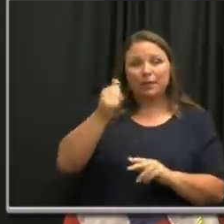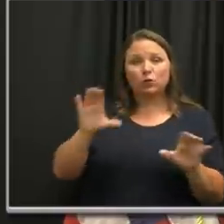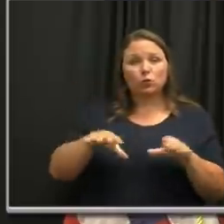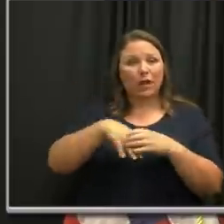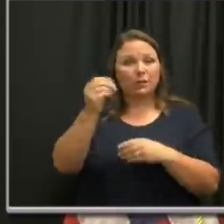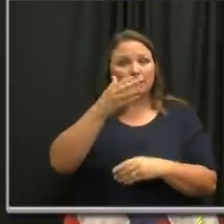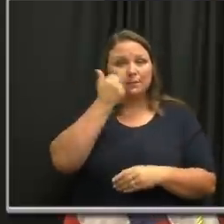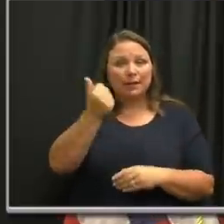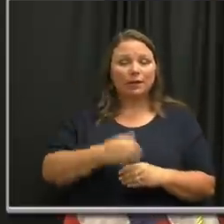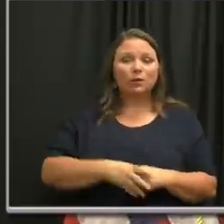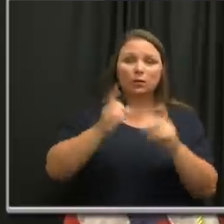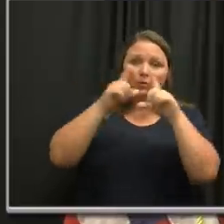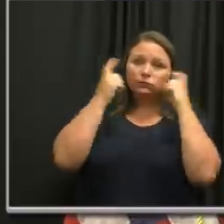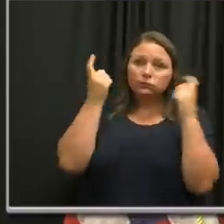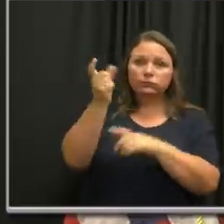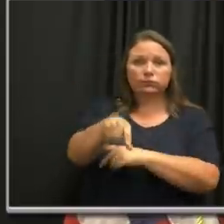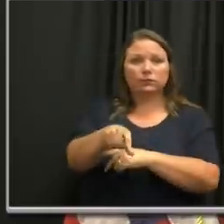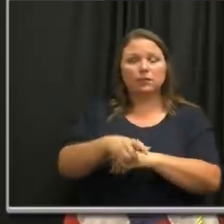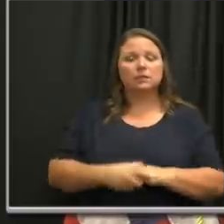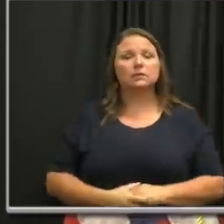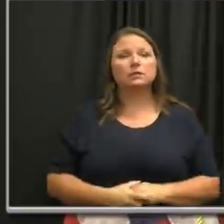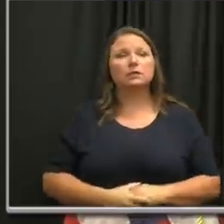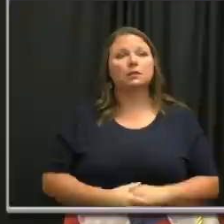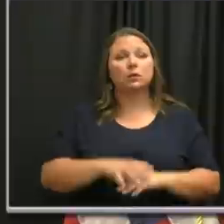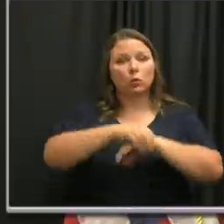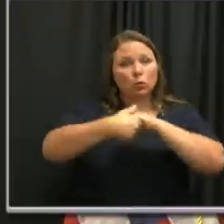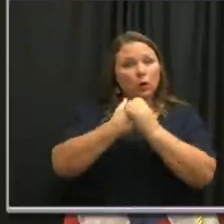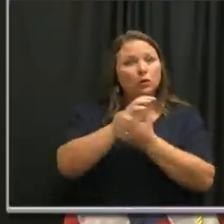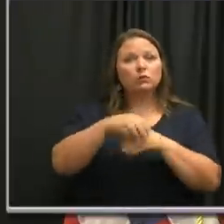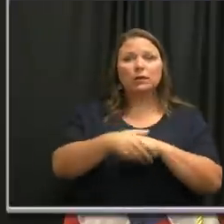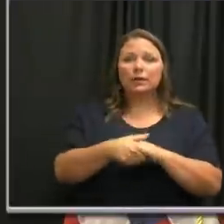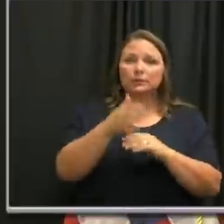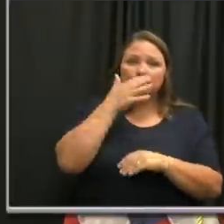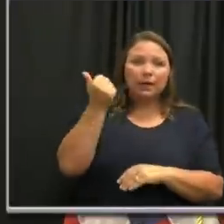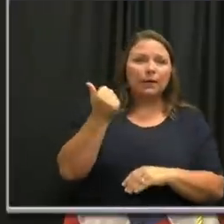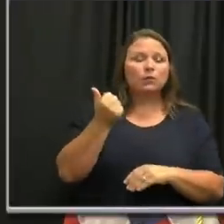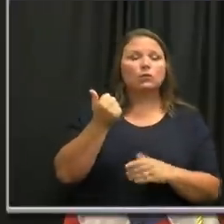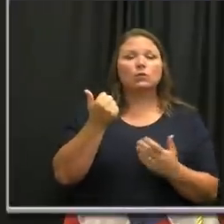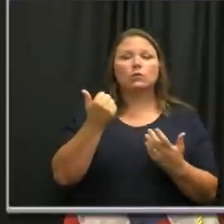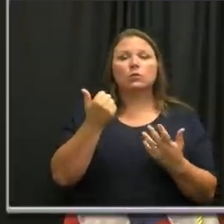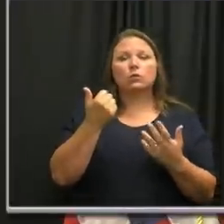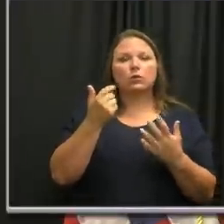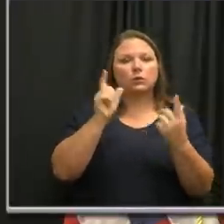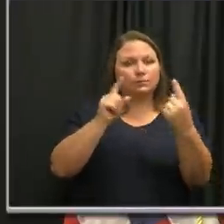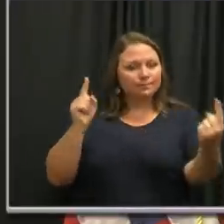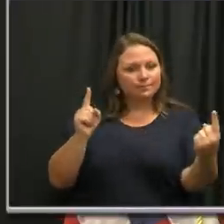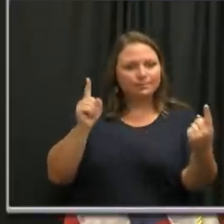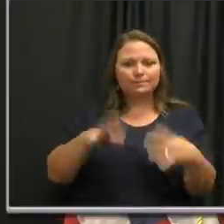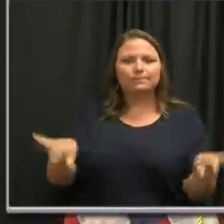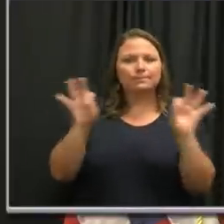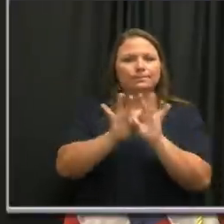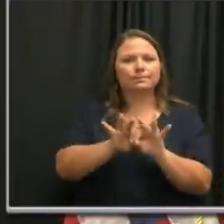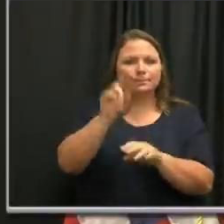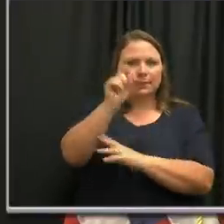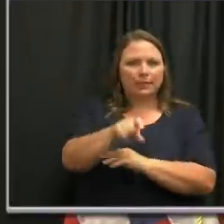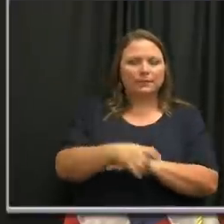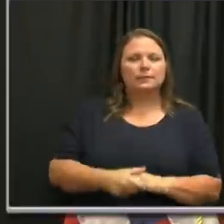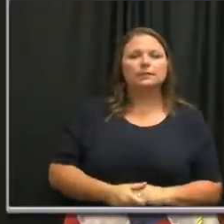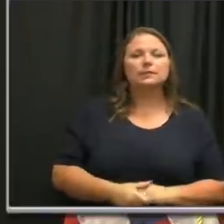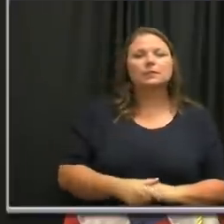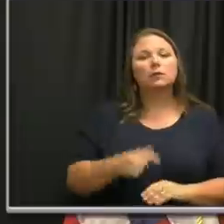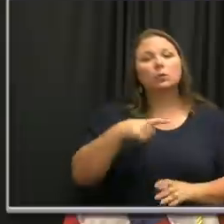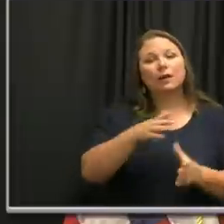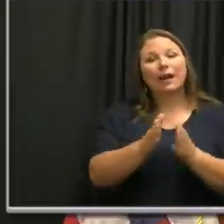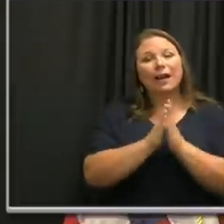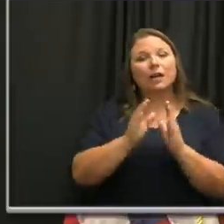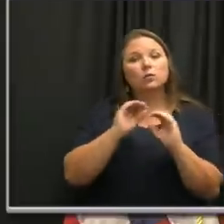outside better, face mask better, washing your hands better, and socially distancing critical. So, um, we're